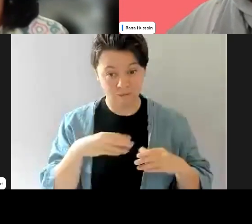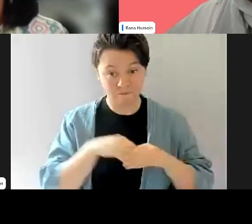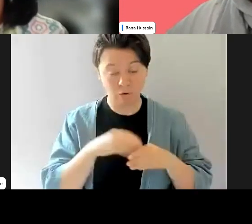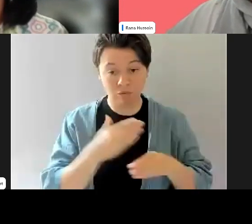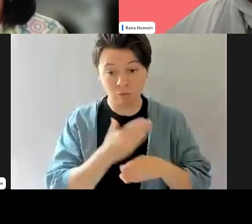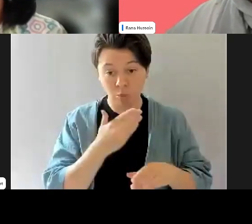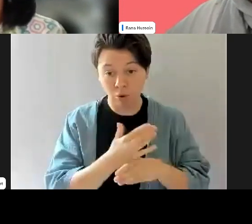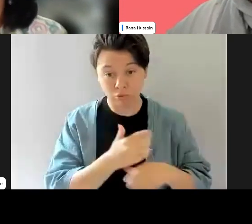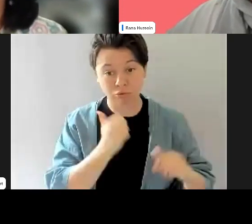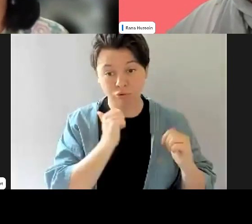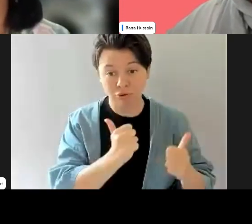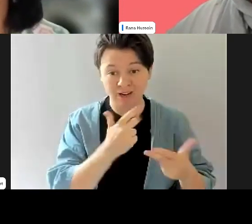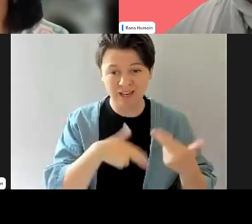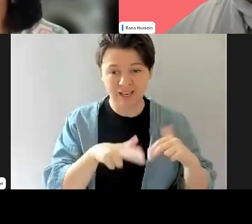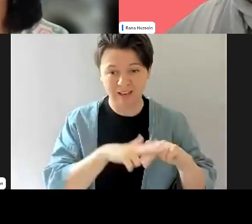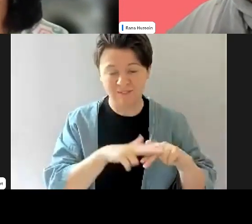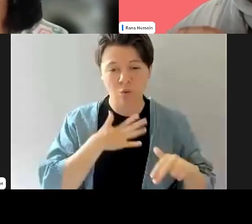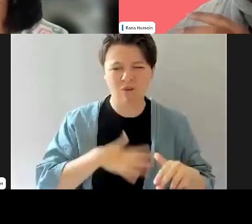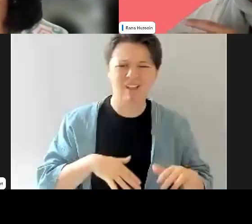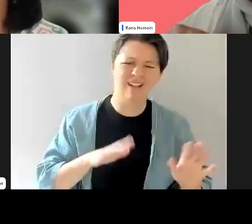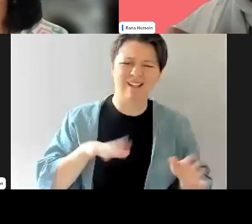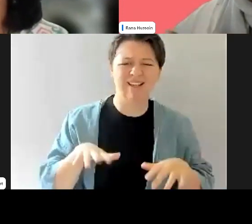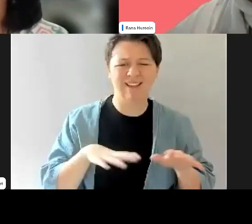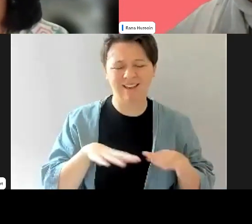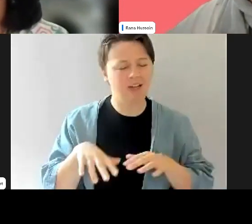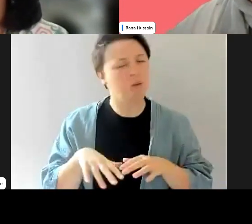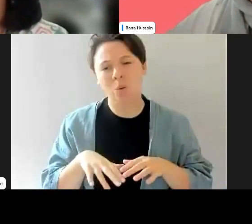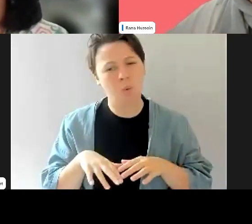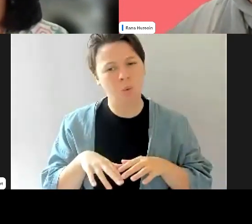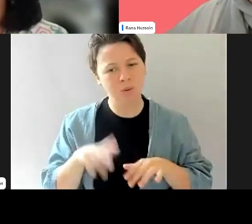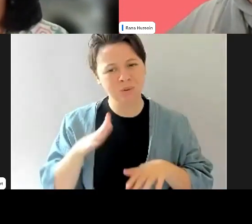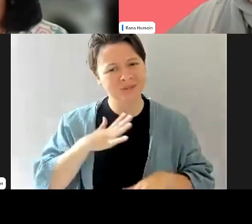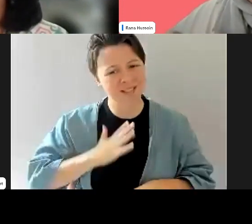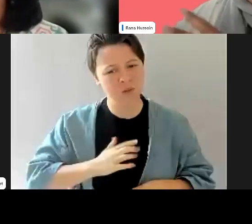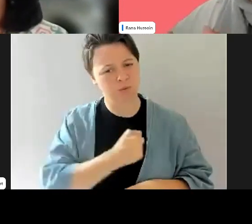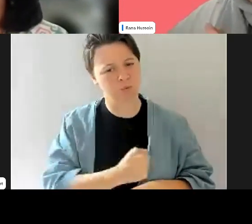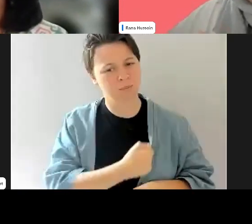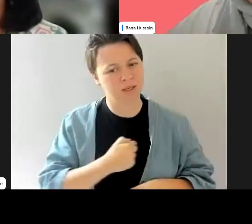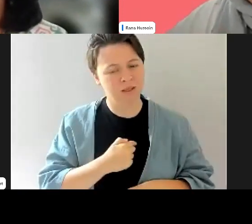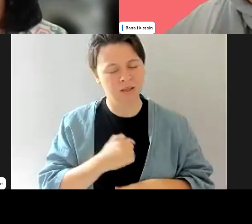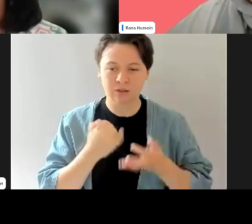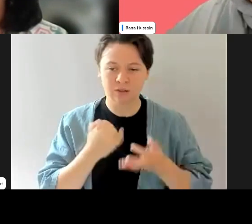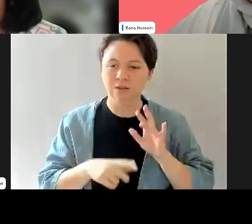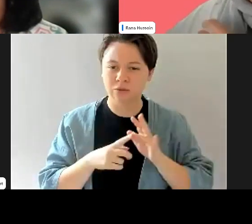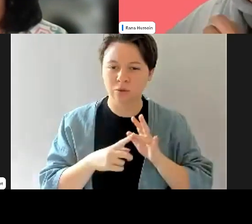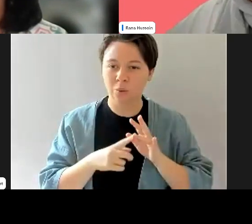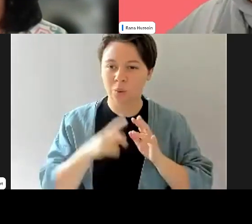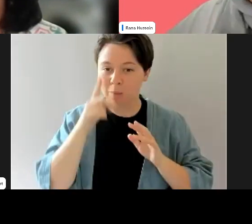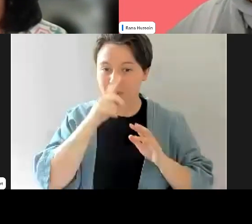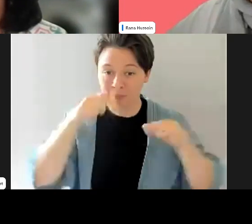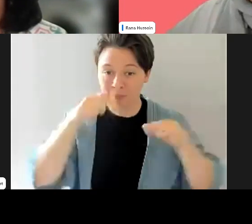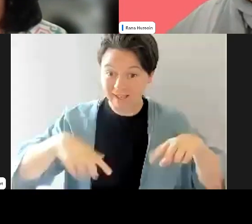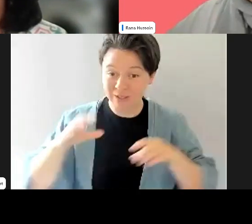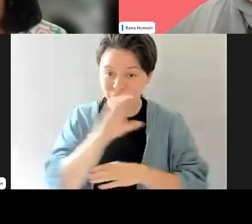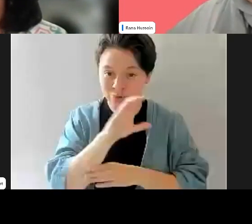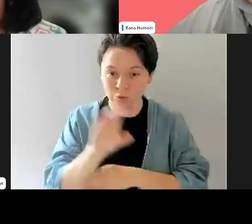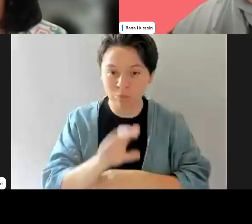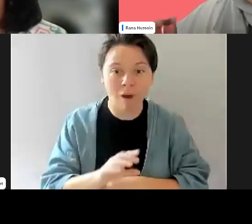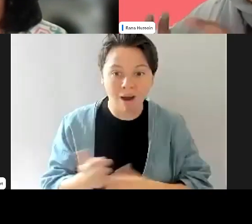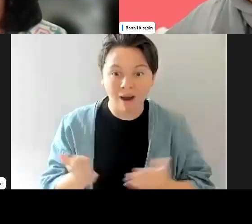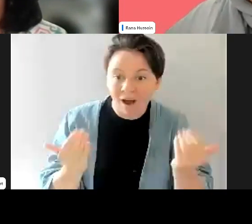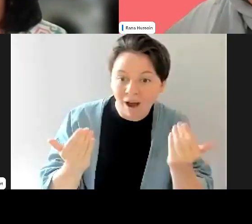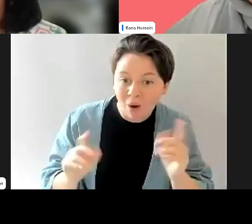let's not just tinker on the sides of it. And I see that happen so often. So for people on the call wondering, okay, so what are the tips?